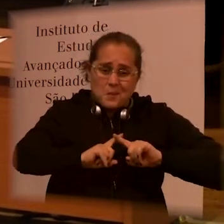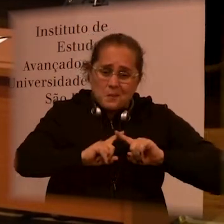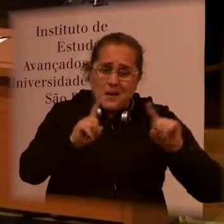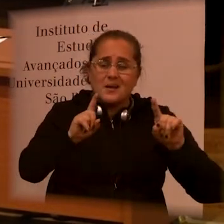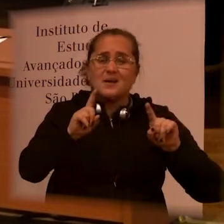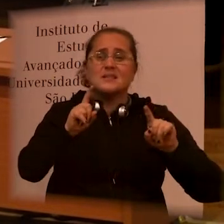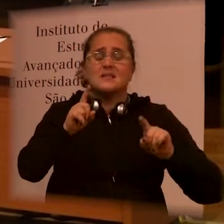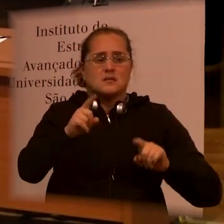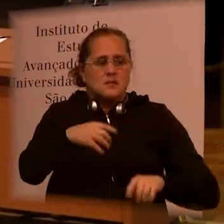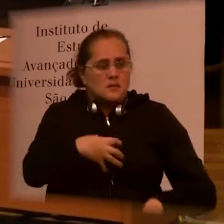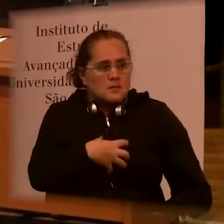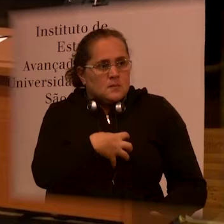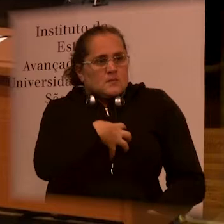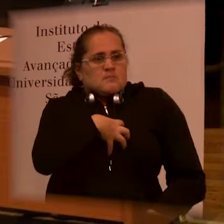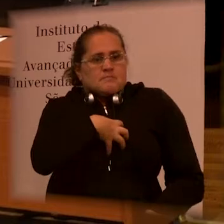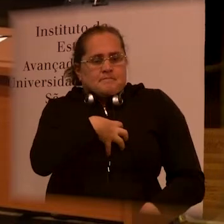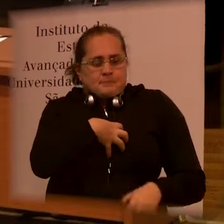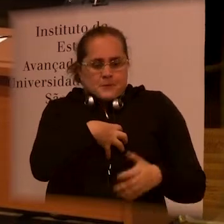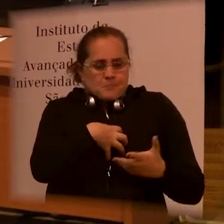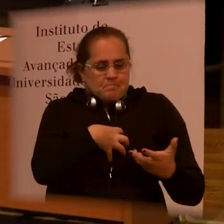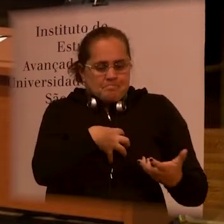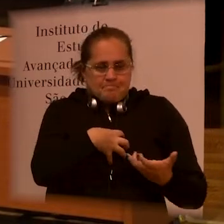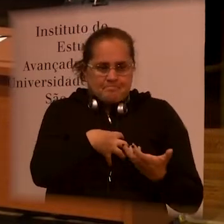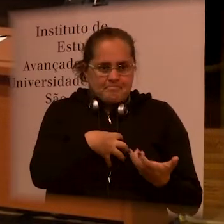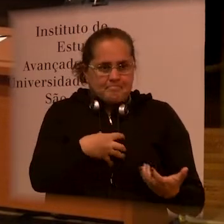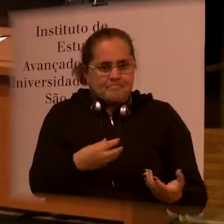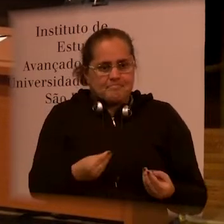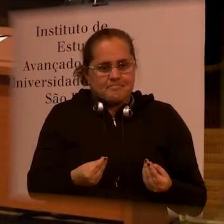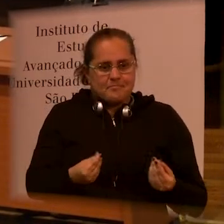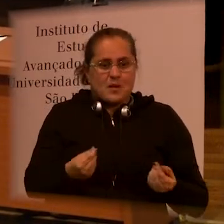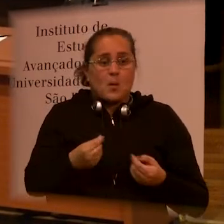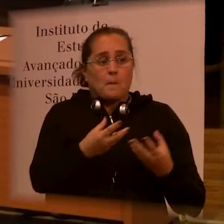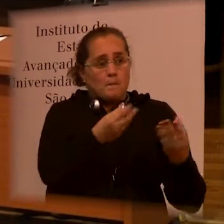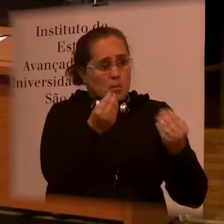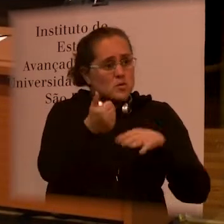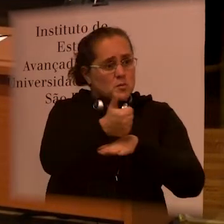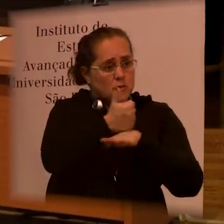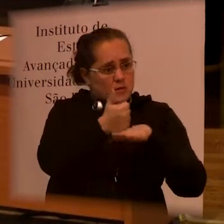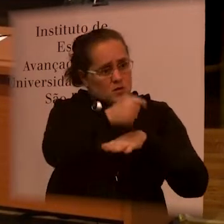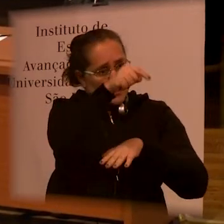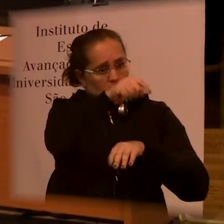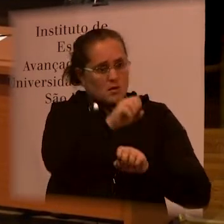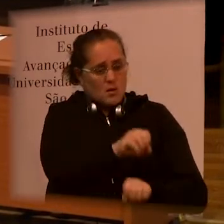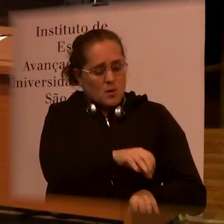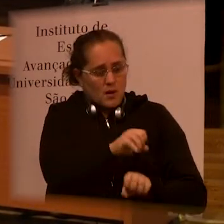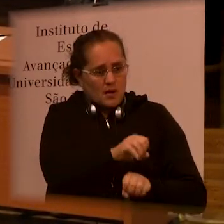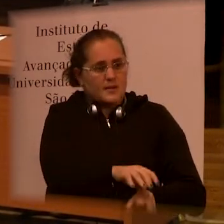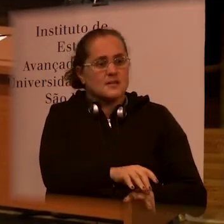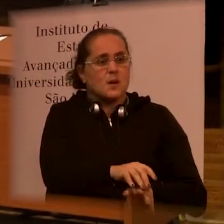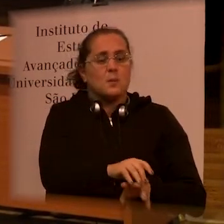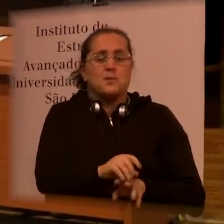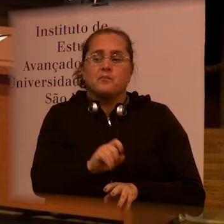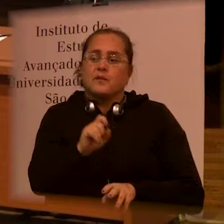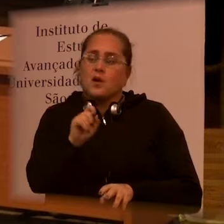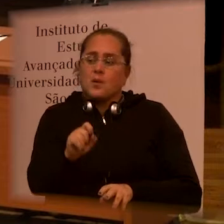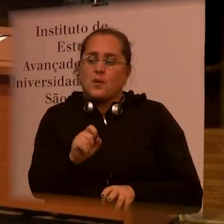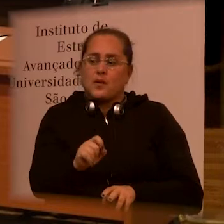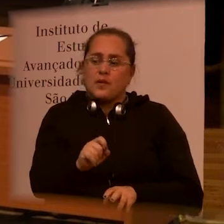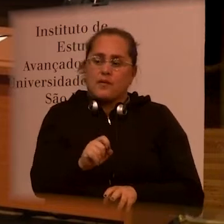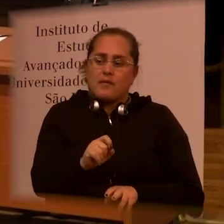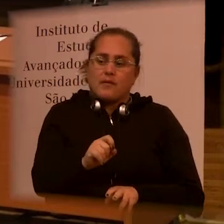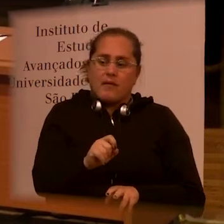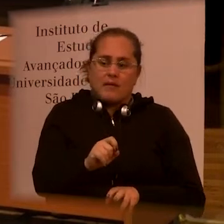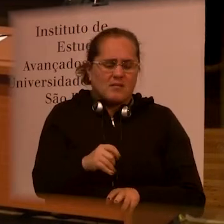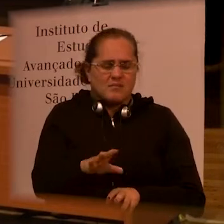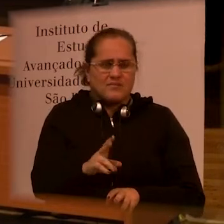Justice, but that impacts us very strongly, because we have many education professionals here. One of the measures which